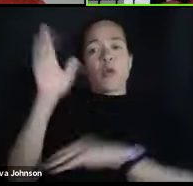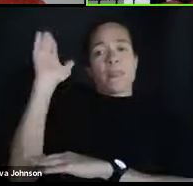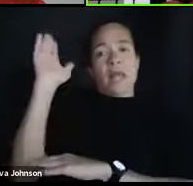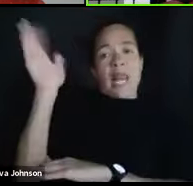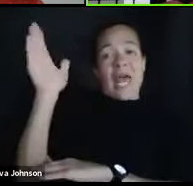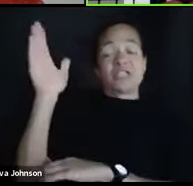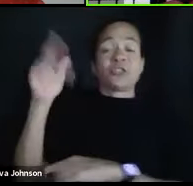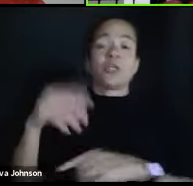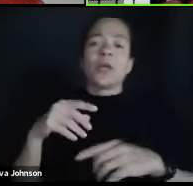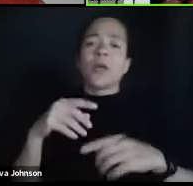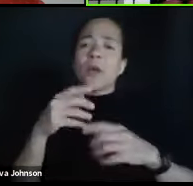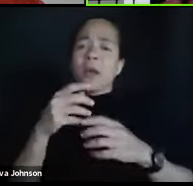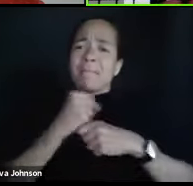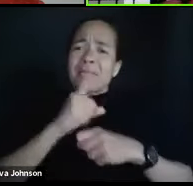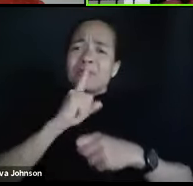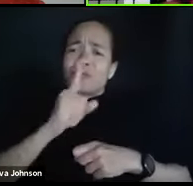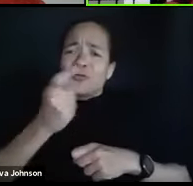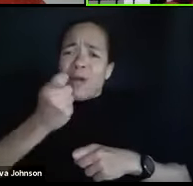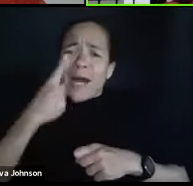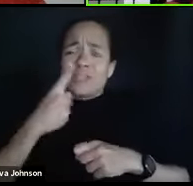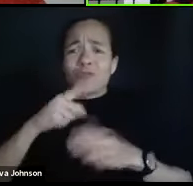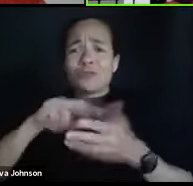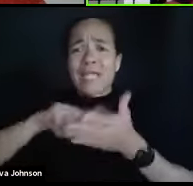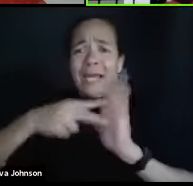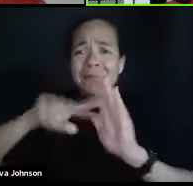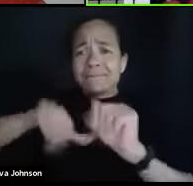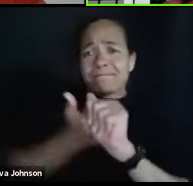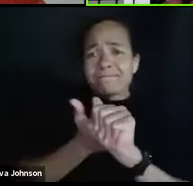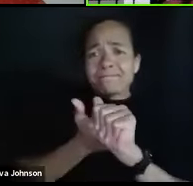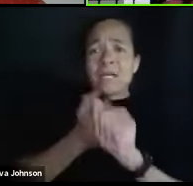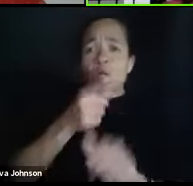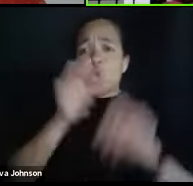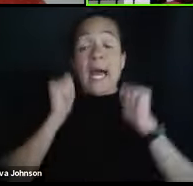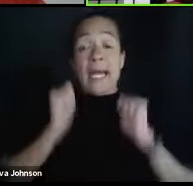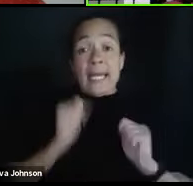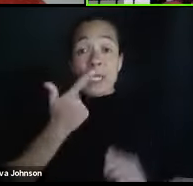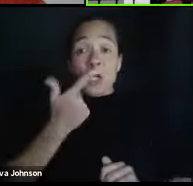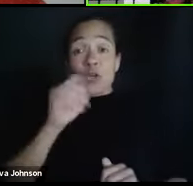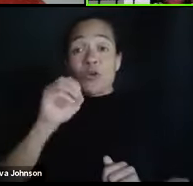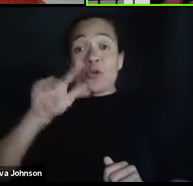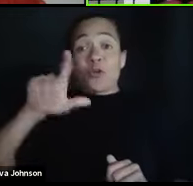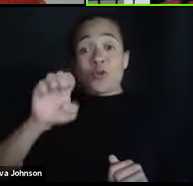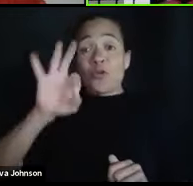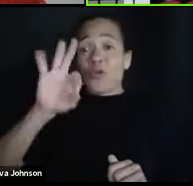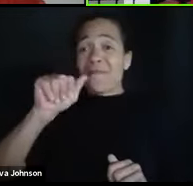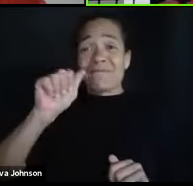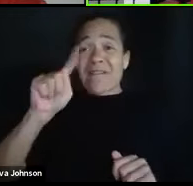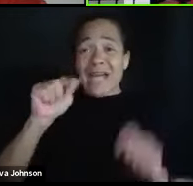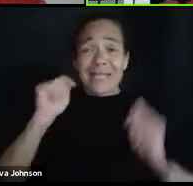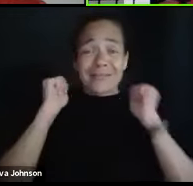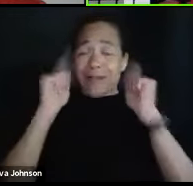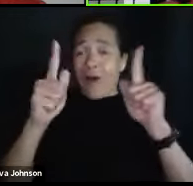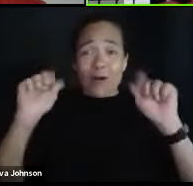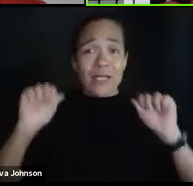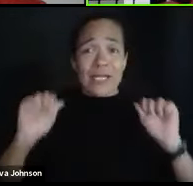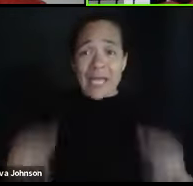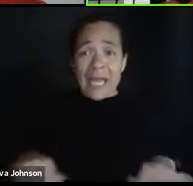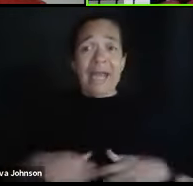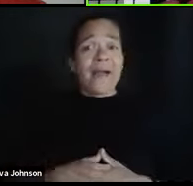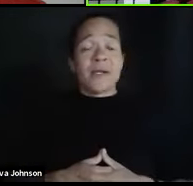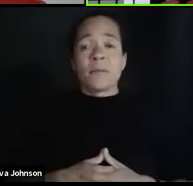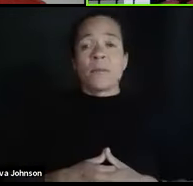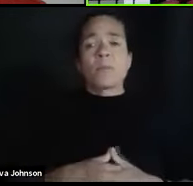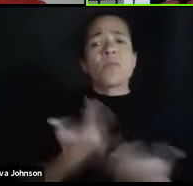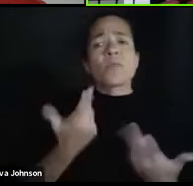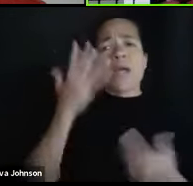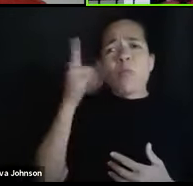the inferences. We all can Google facts and think about it. Why would an employer